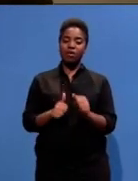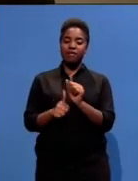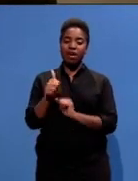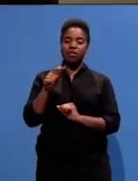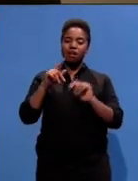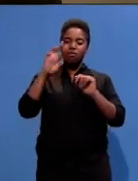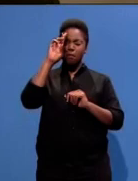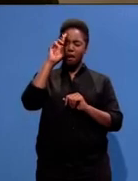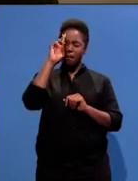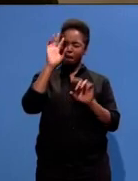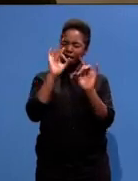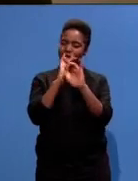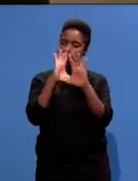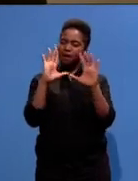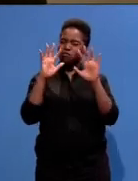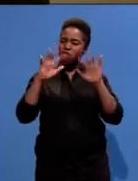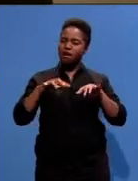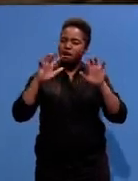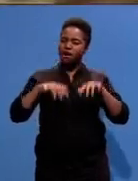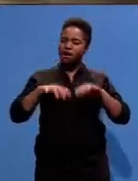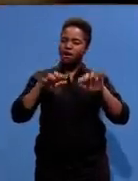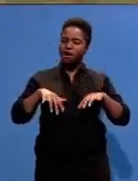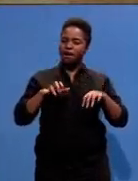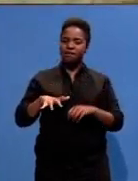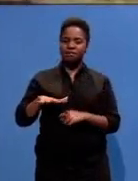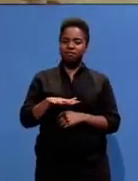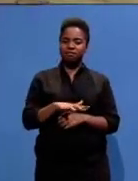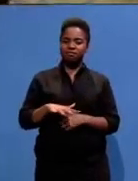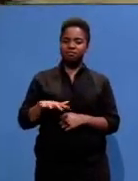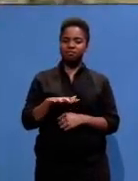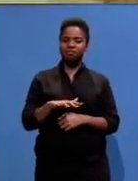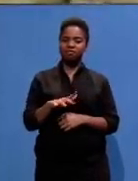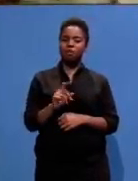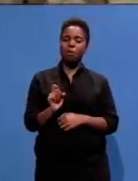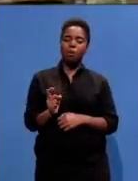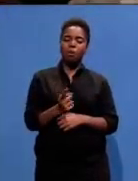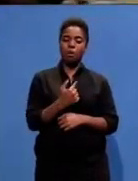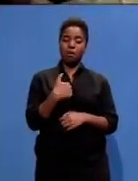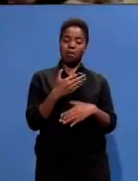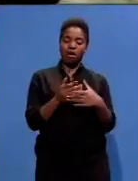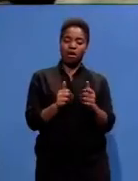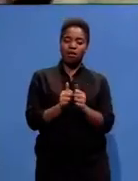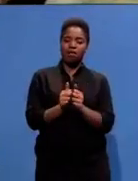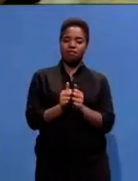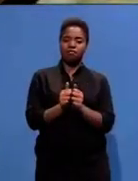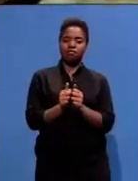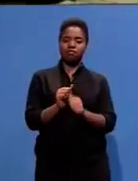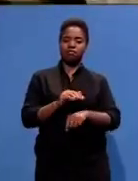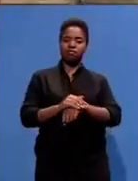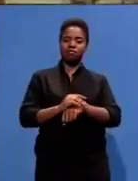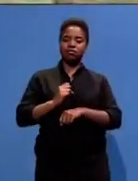rainy day was to change into prison clothes. All my colleagues, my seniors, my leaders,